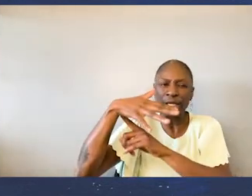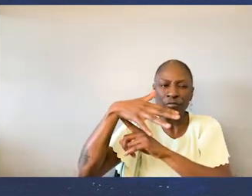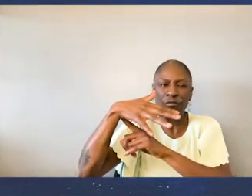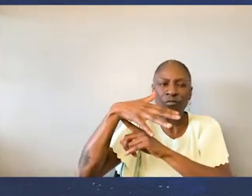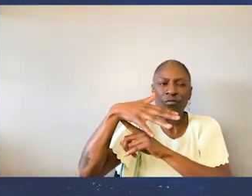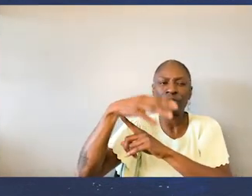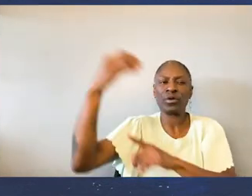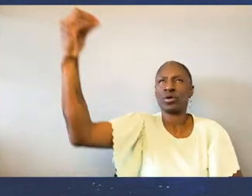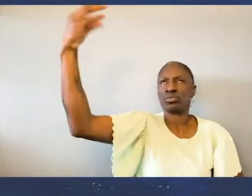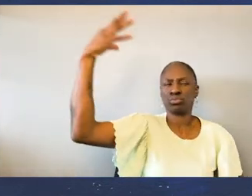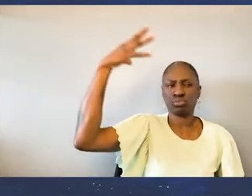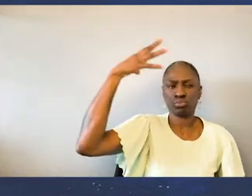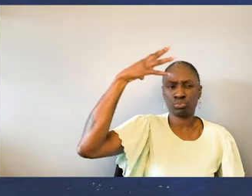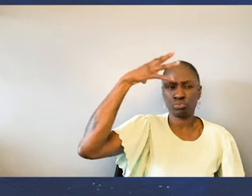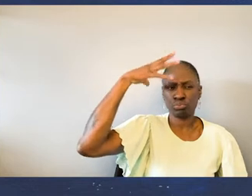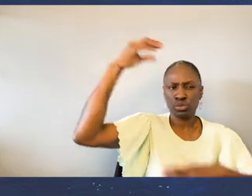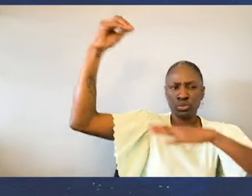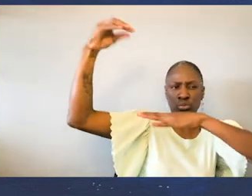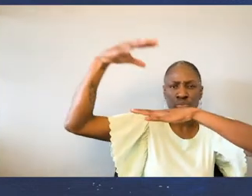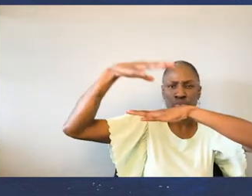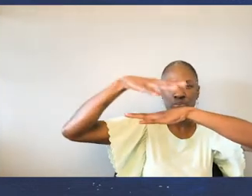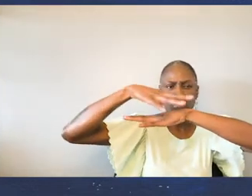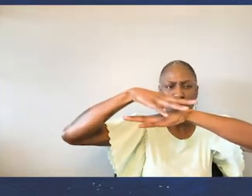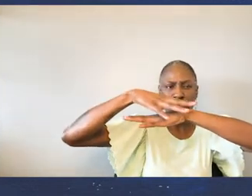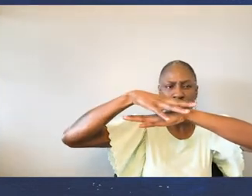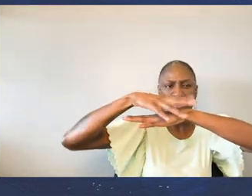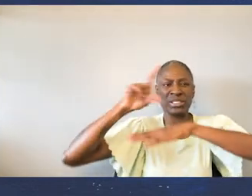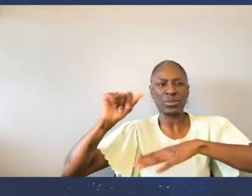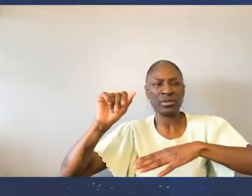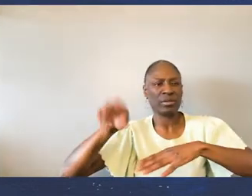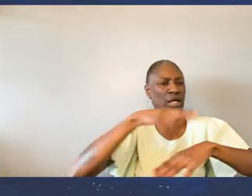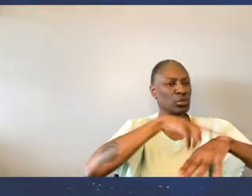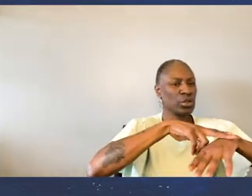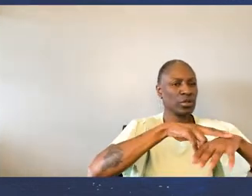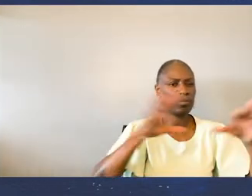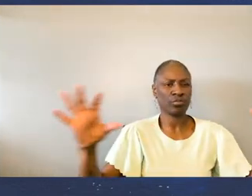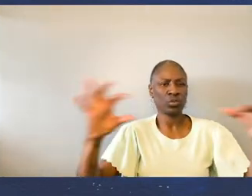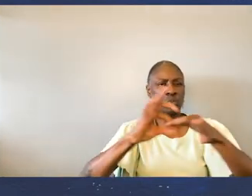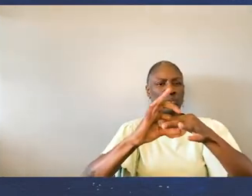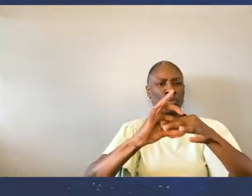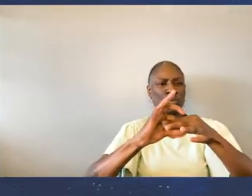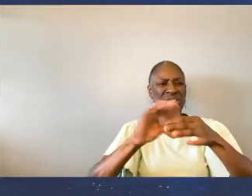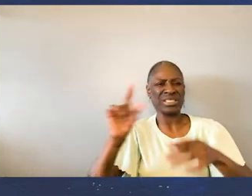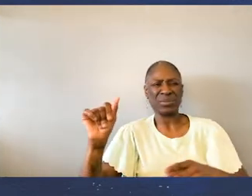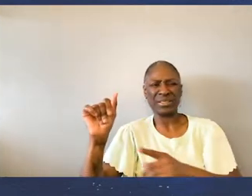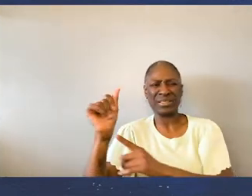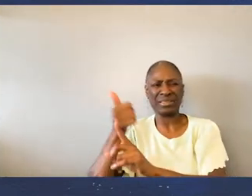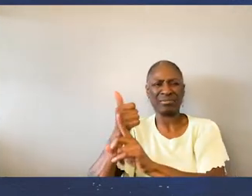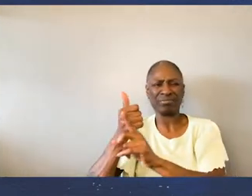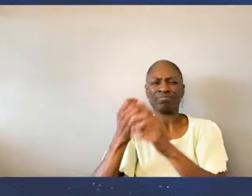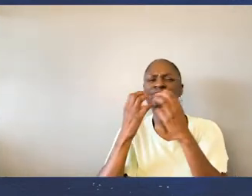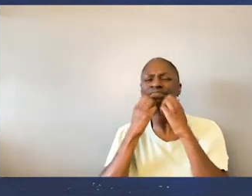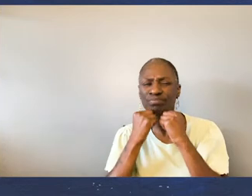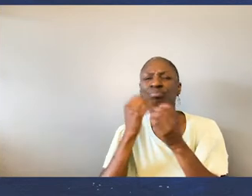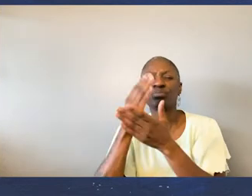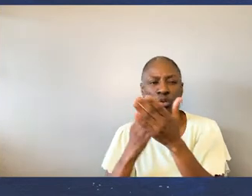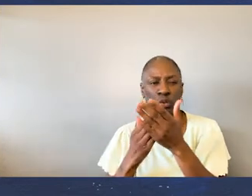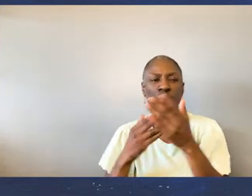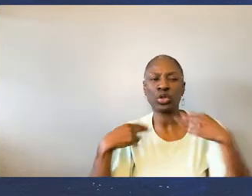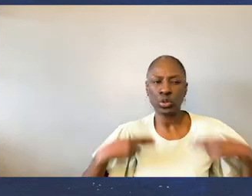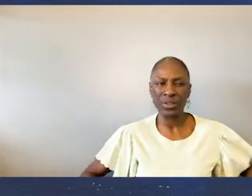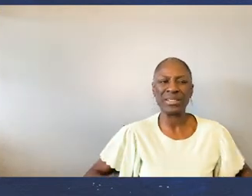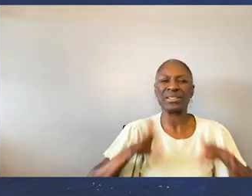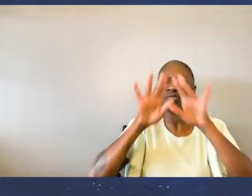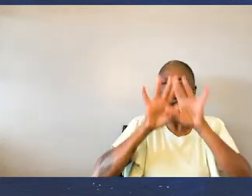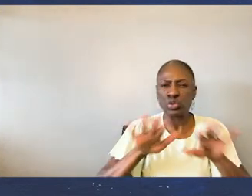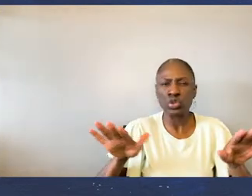print images Directly onto leaves Through photosynthesis By connecting disability And nature I